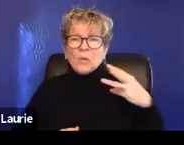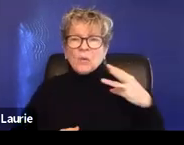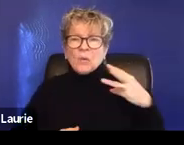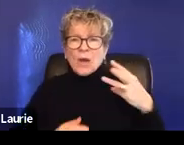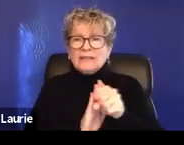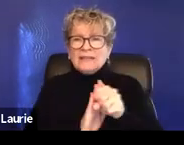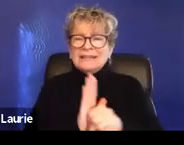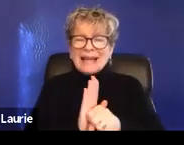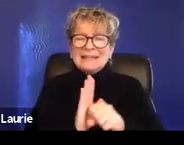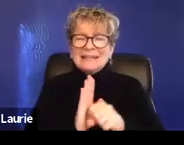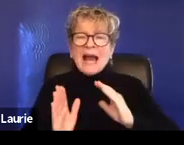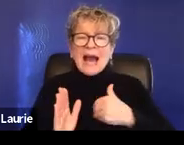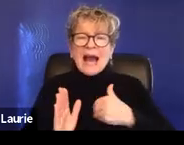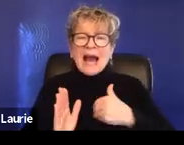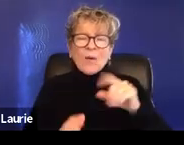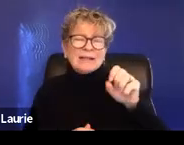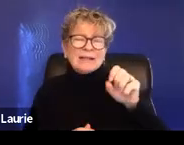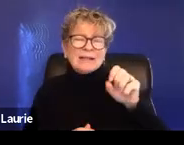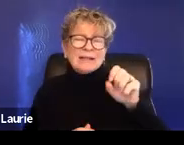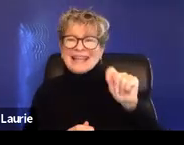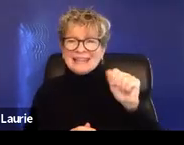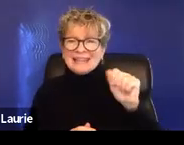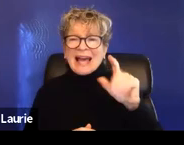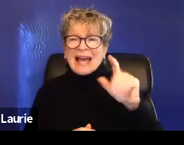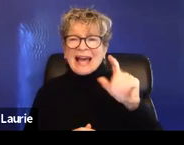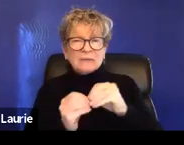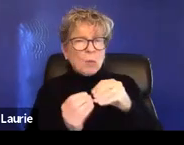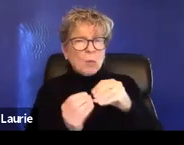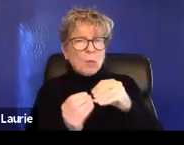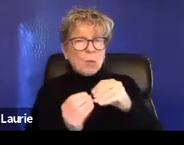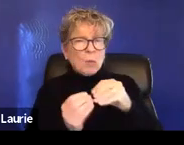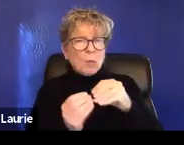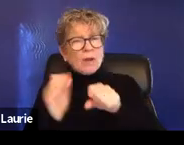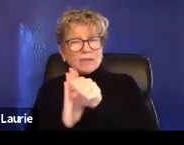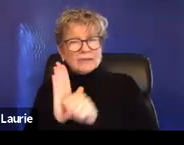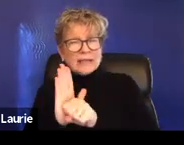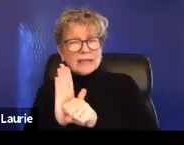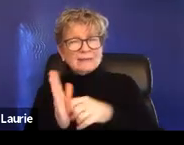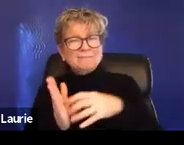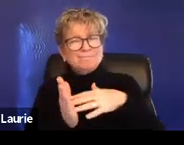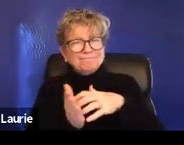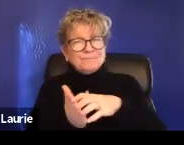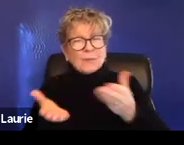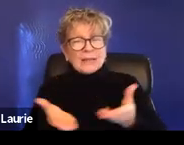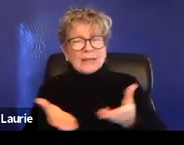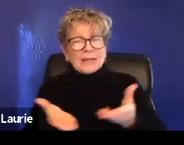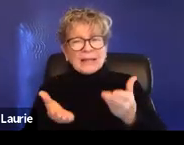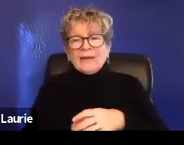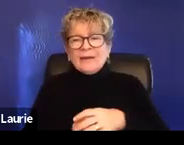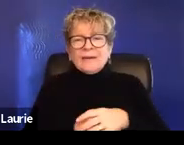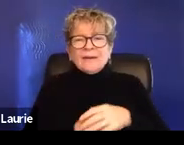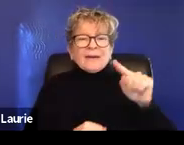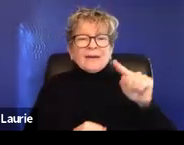compared to the rest of the country. Um, the landlord lobbyists have a lot of money and a lot of